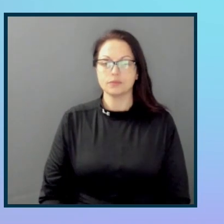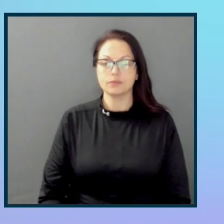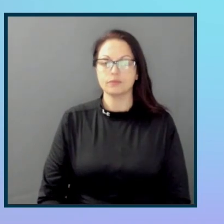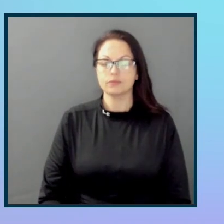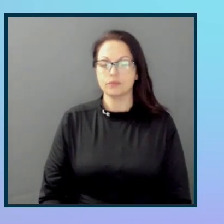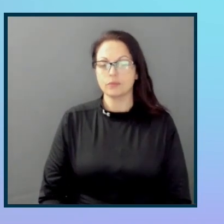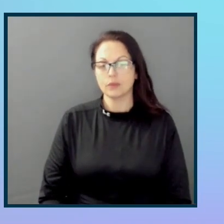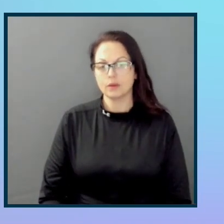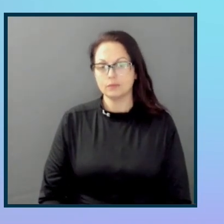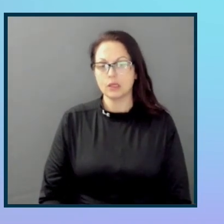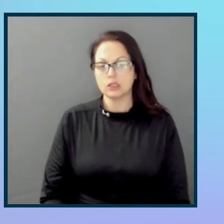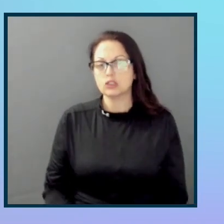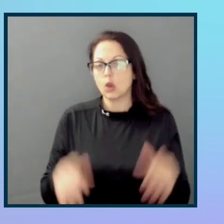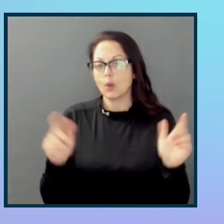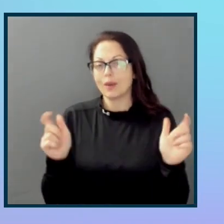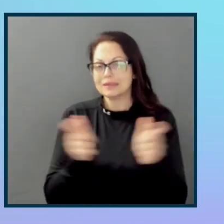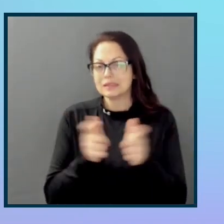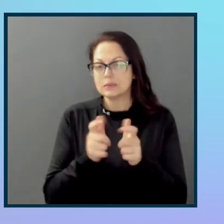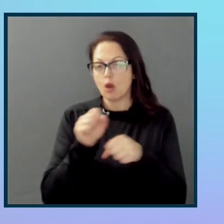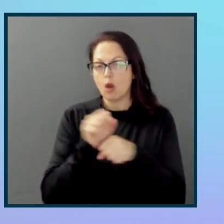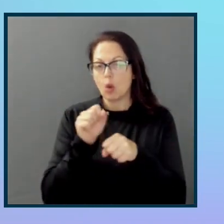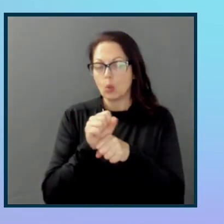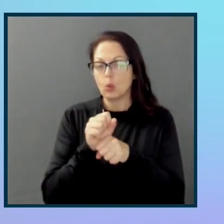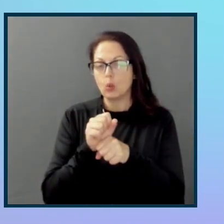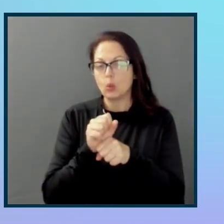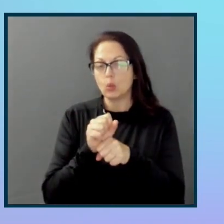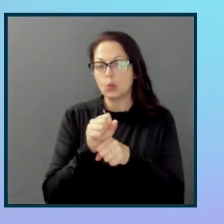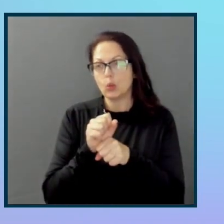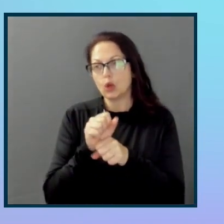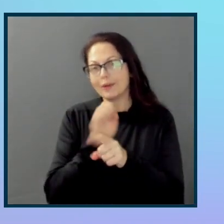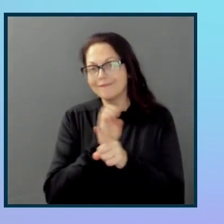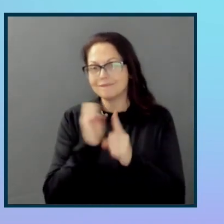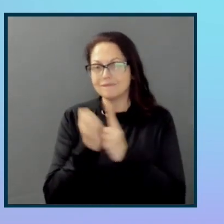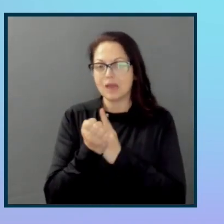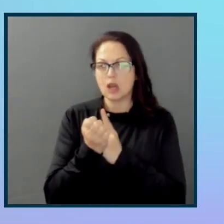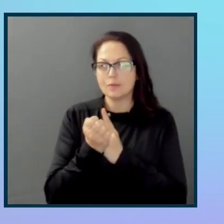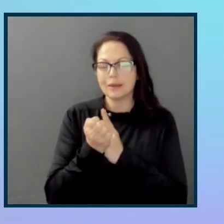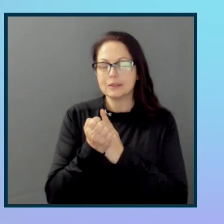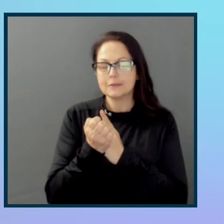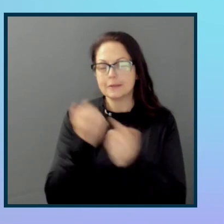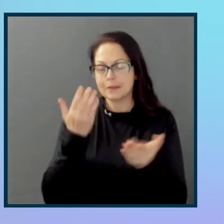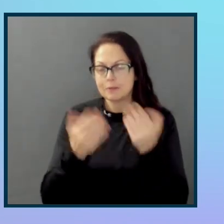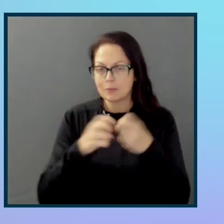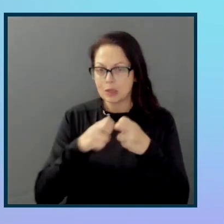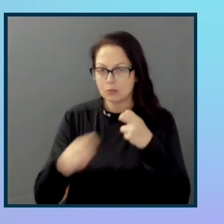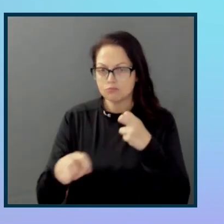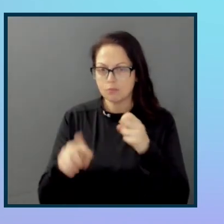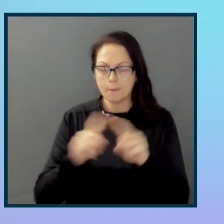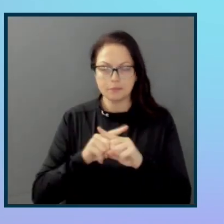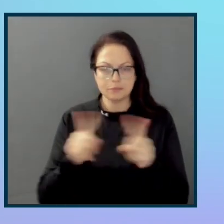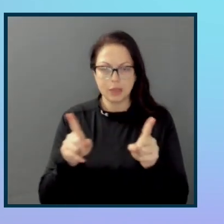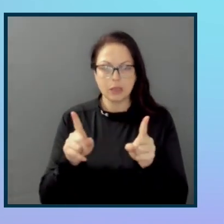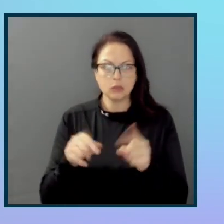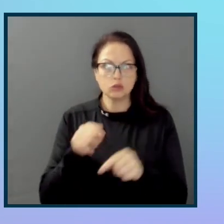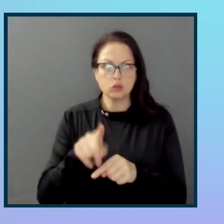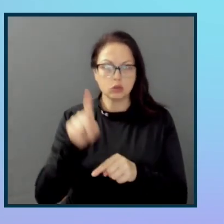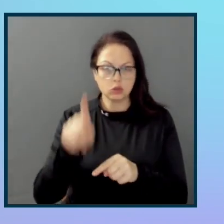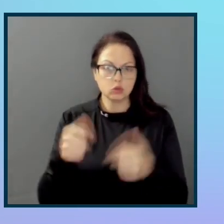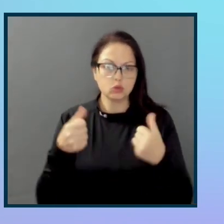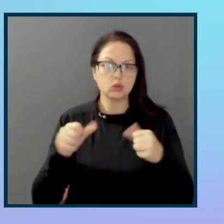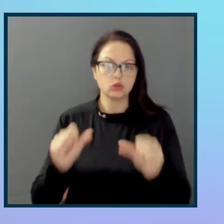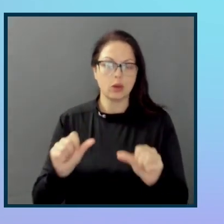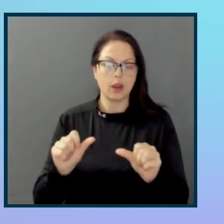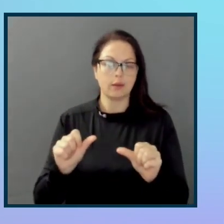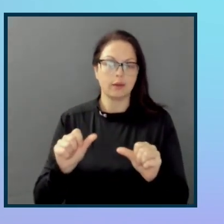that can be harder. I don't want to sound like you shouldn't try getting anything in place is better than having nothing.